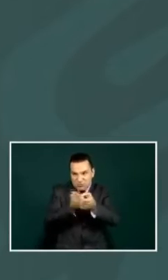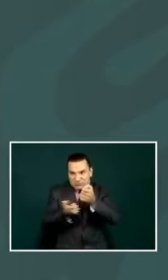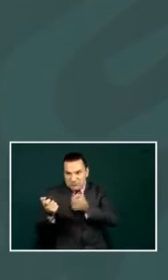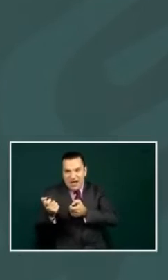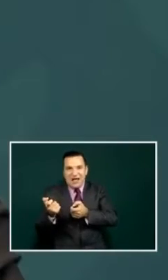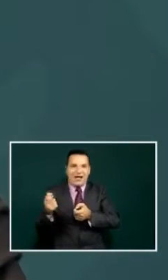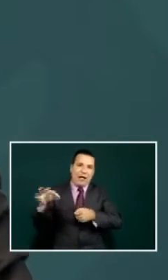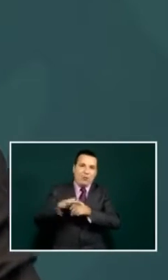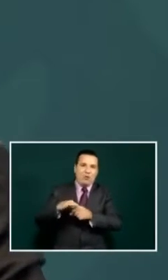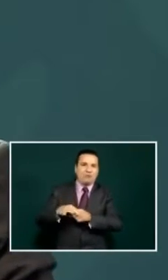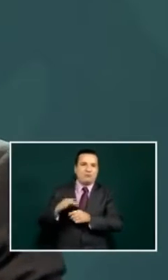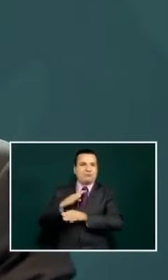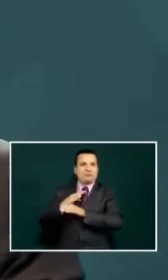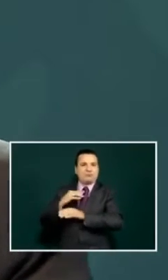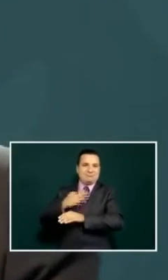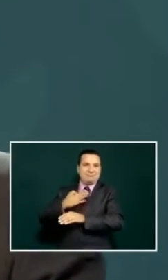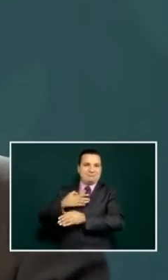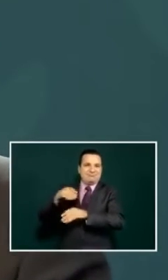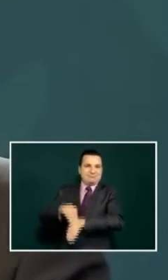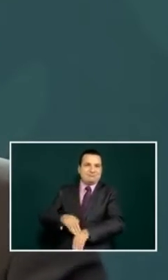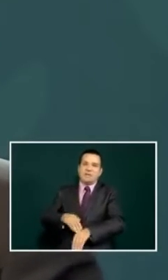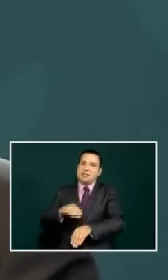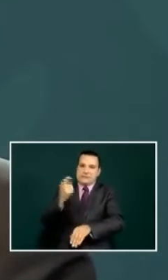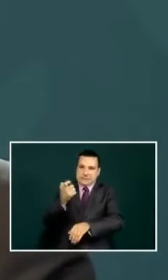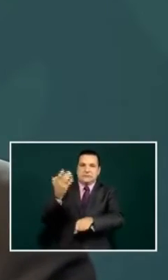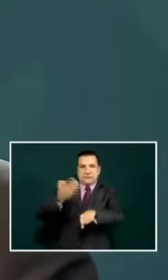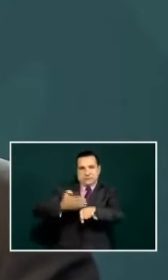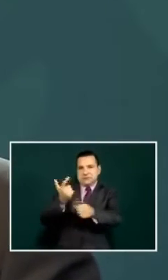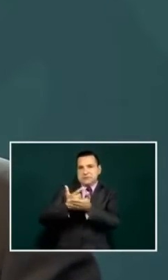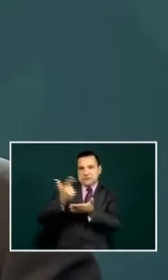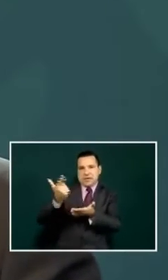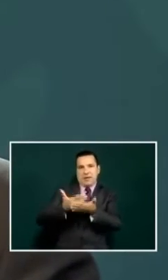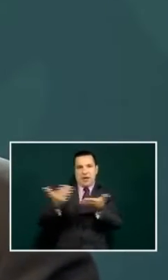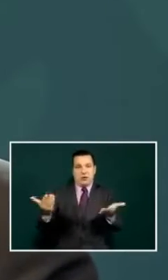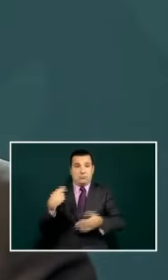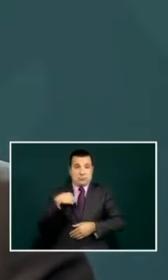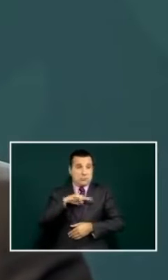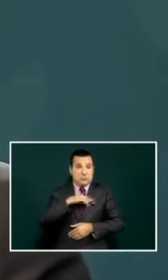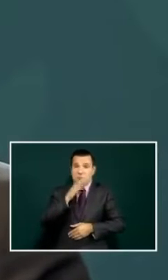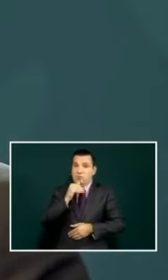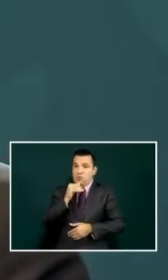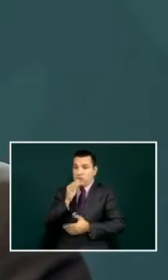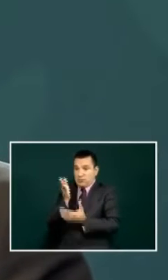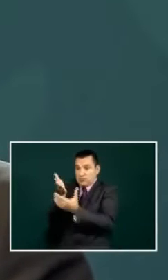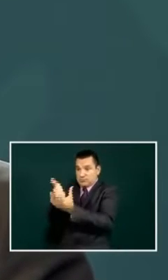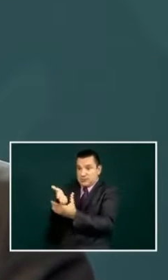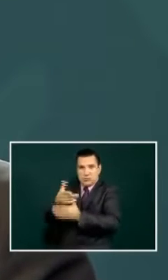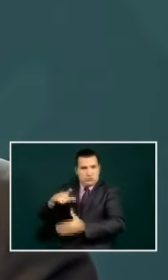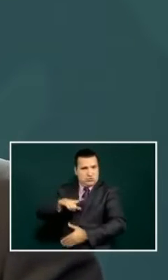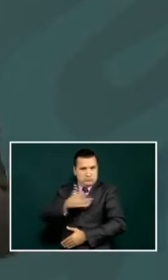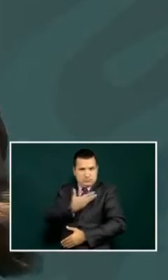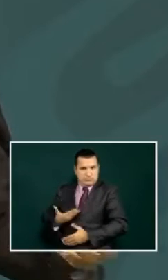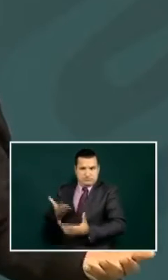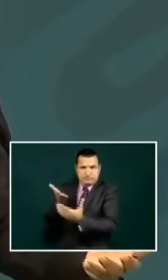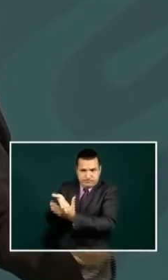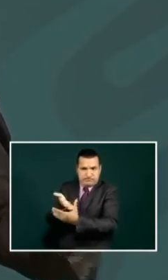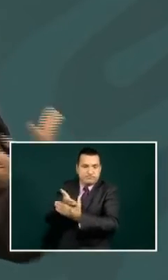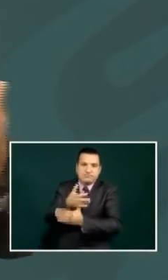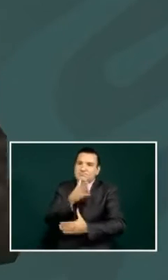there's sometimes things that we cannot intervene and we all have to help